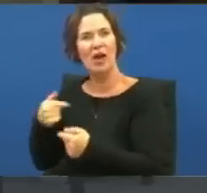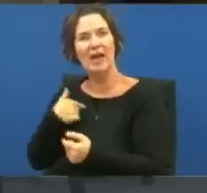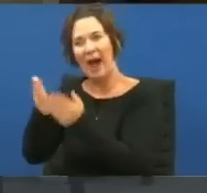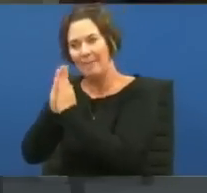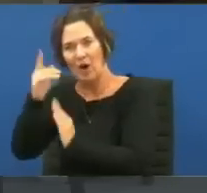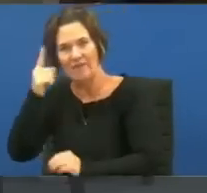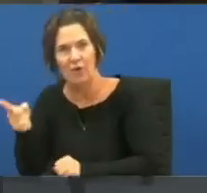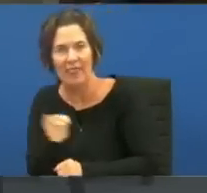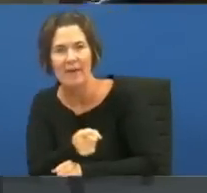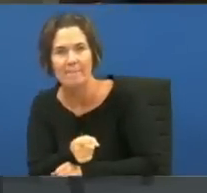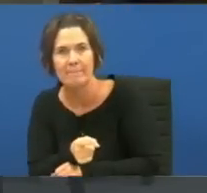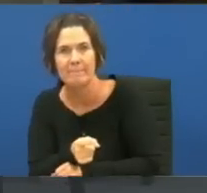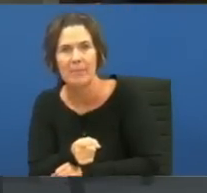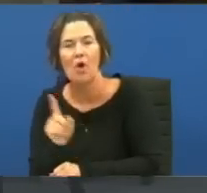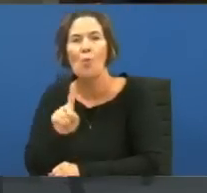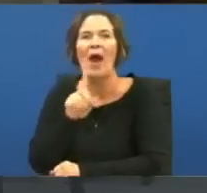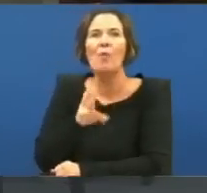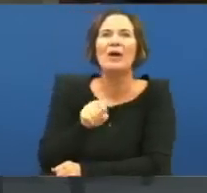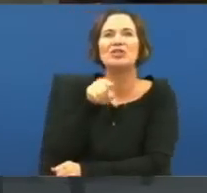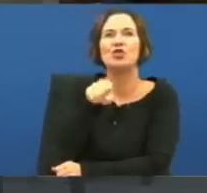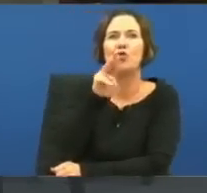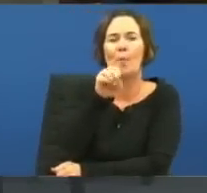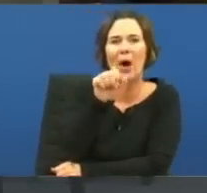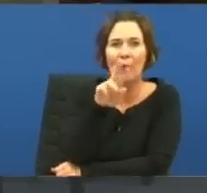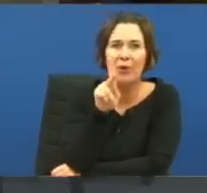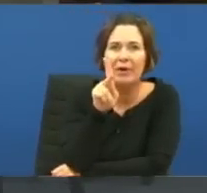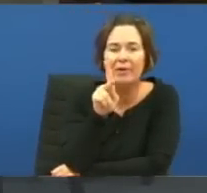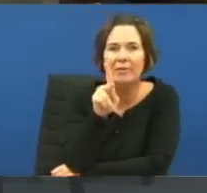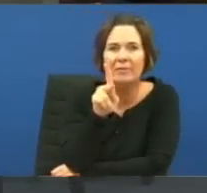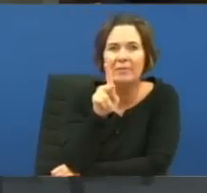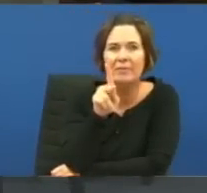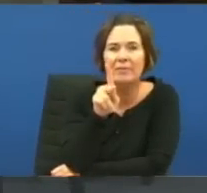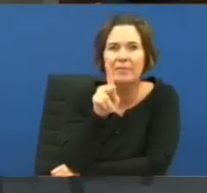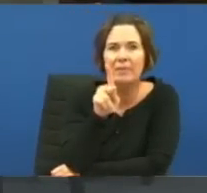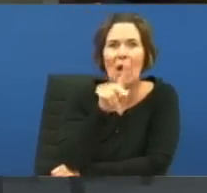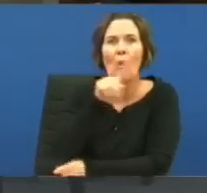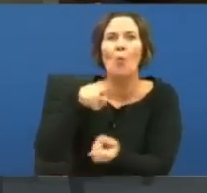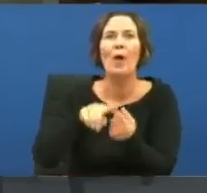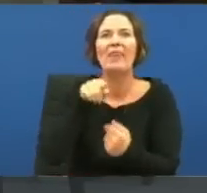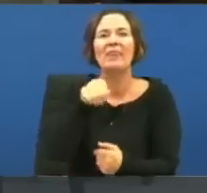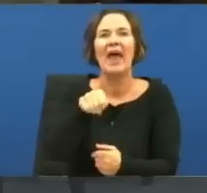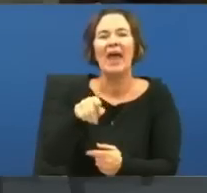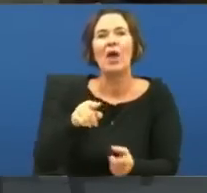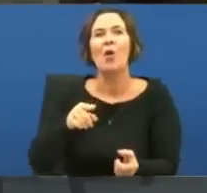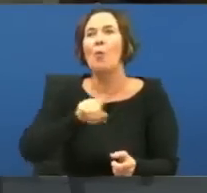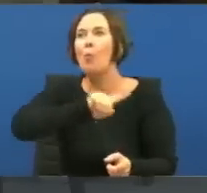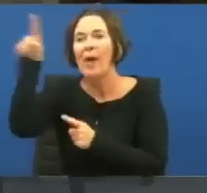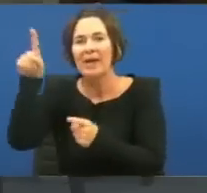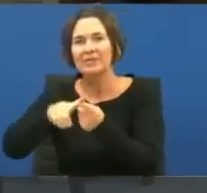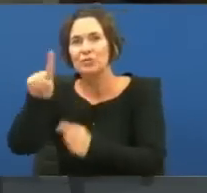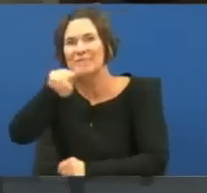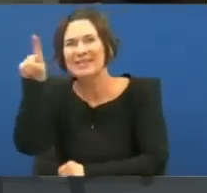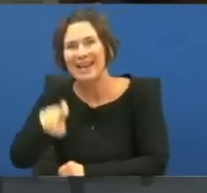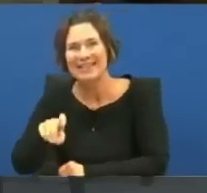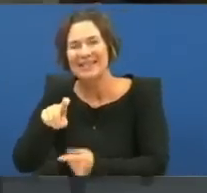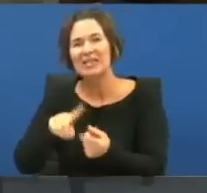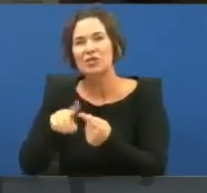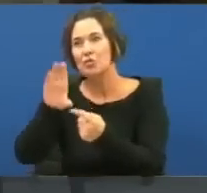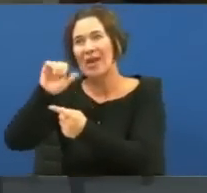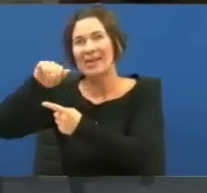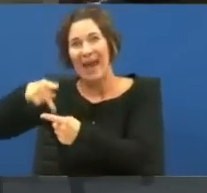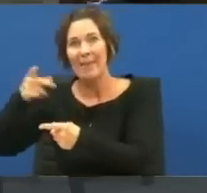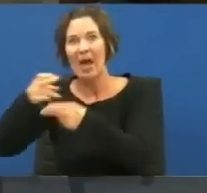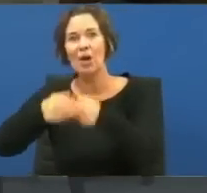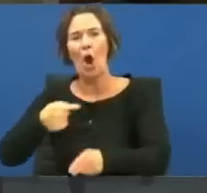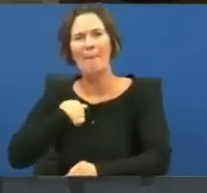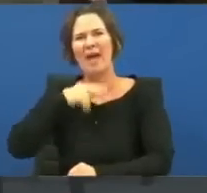for them. Where were you, Moka, when they went to Texas to the camp and called